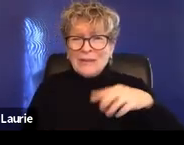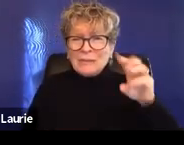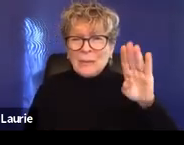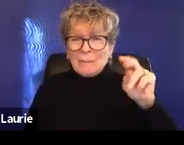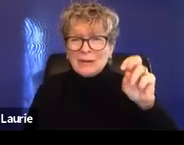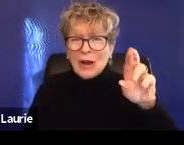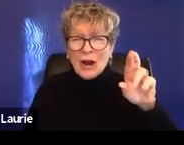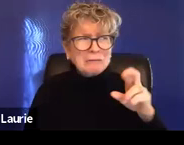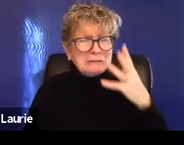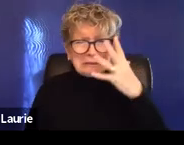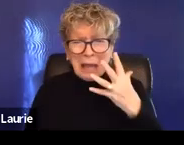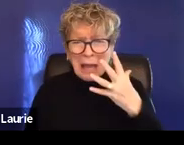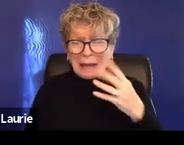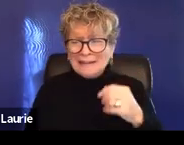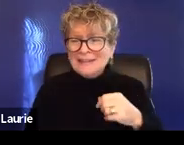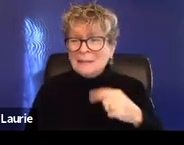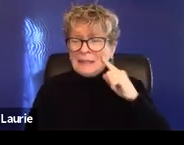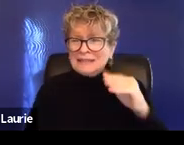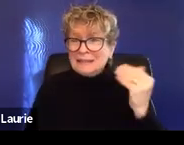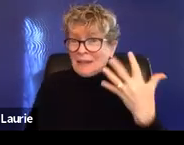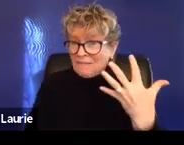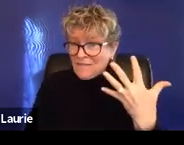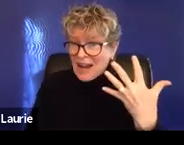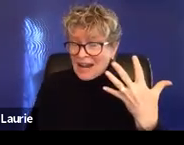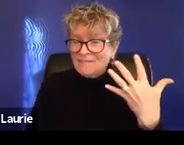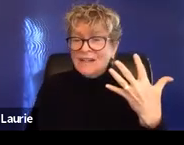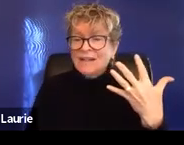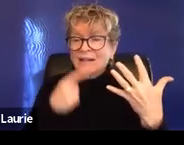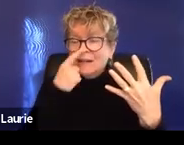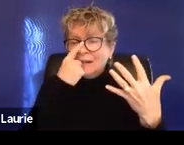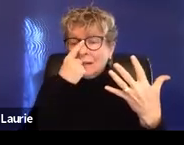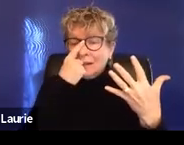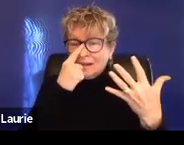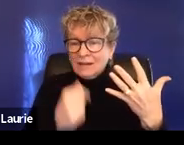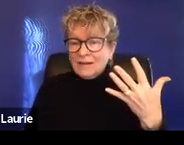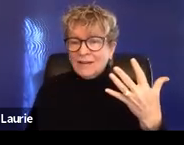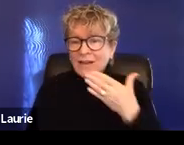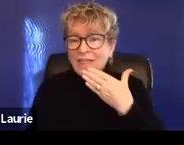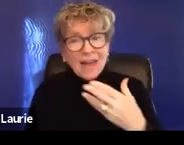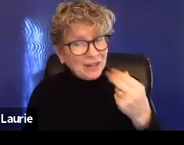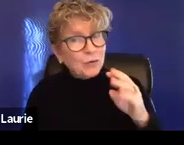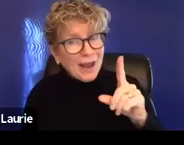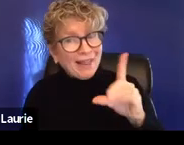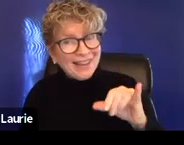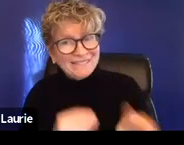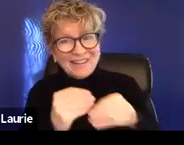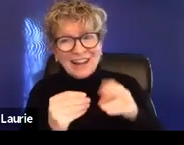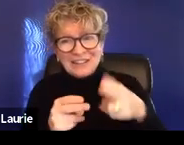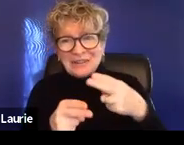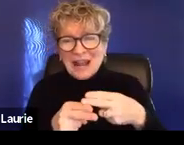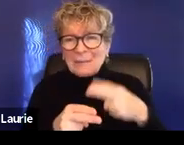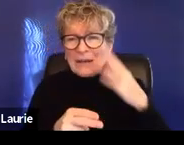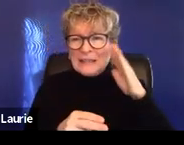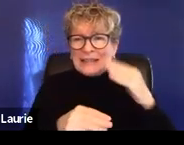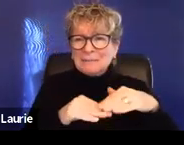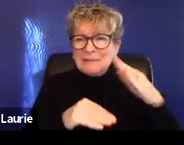it looks like there are five of you and, um, at least four of you. Thank you, Haley. Um, at least four of